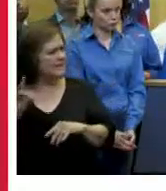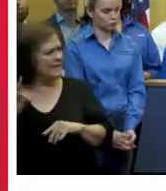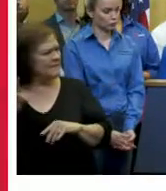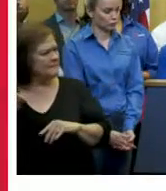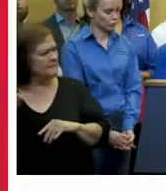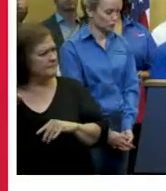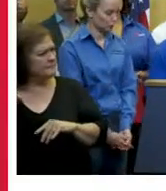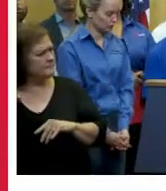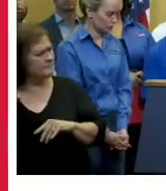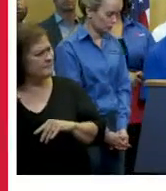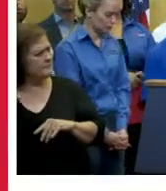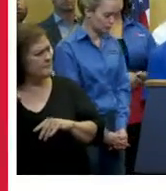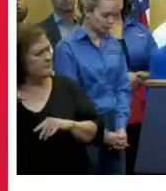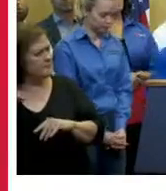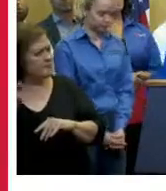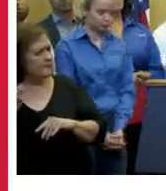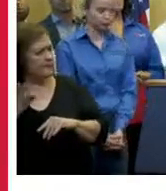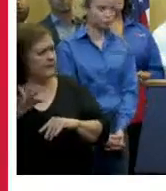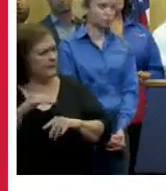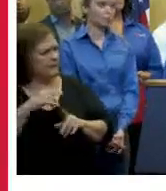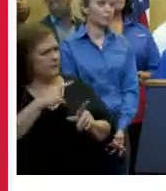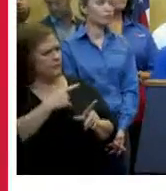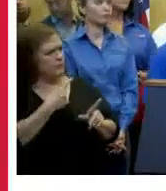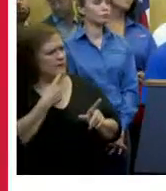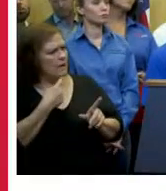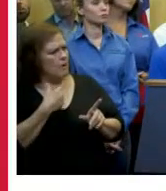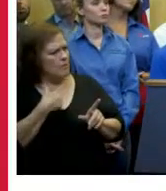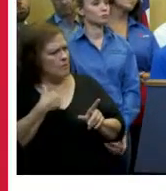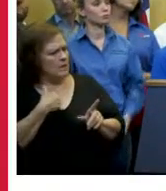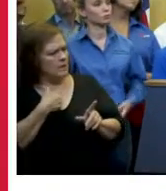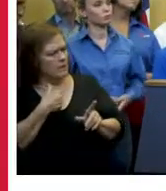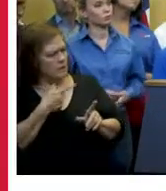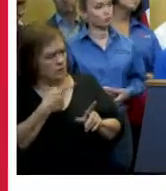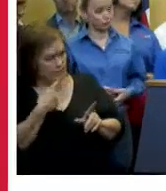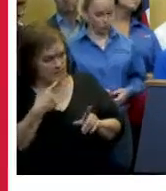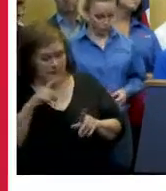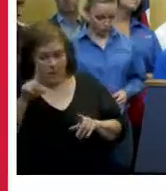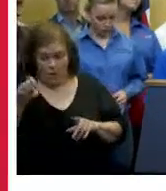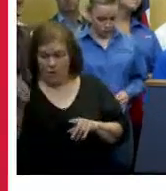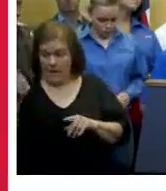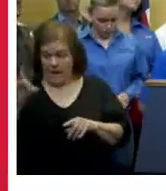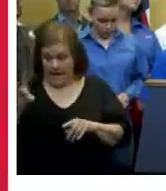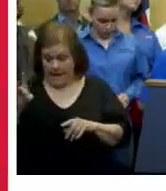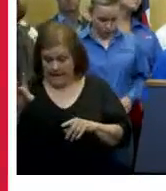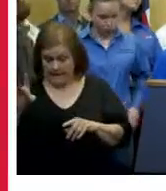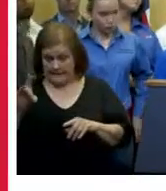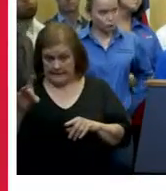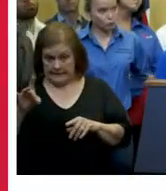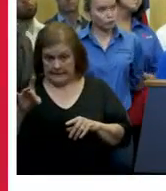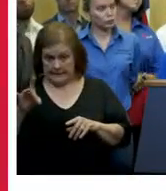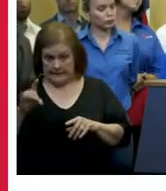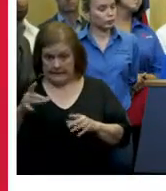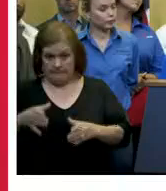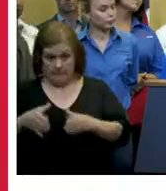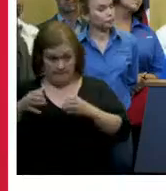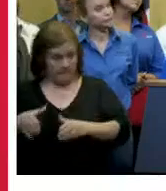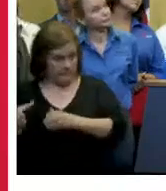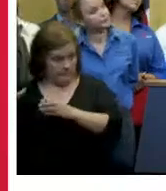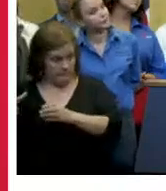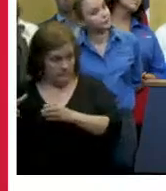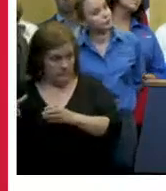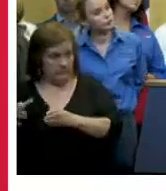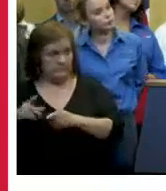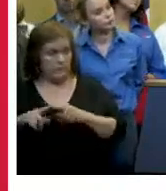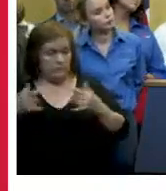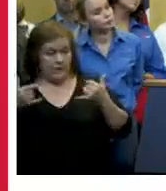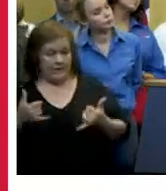corbin um if you could just kind of revisit you said we're down from 118 pumps to 117 if you could just kind of